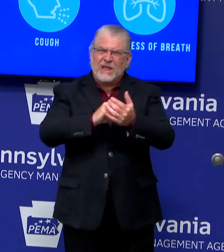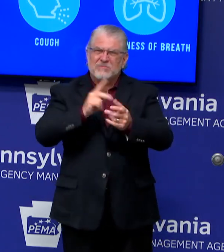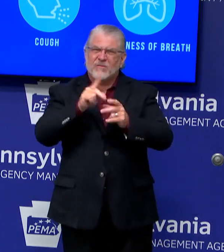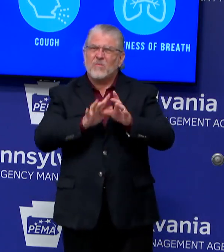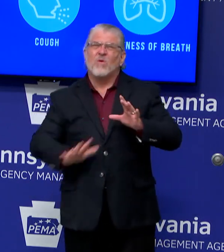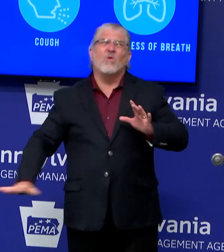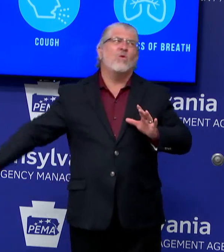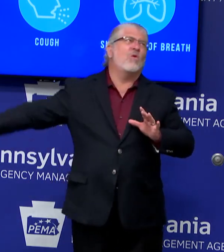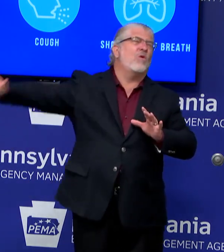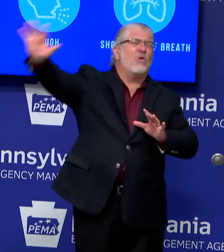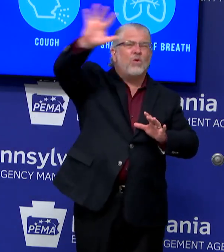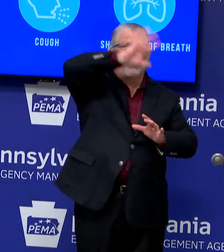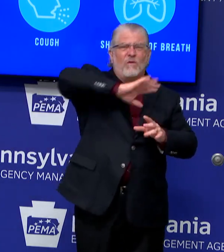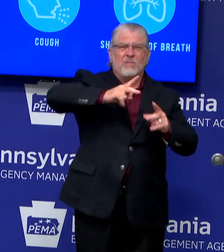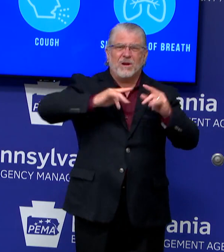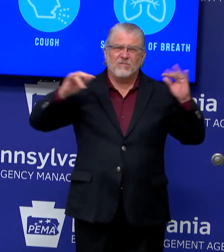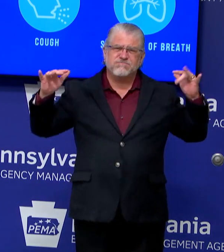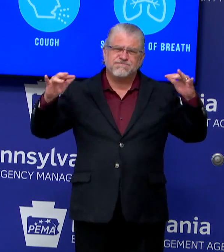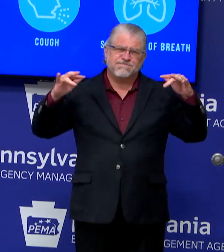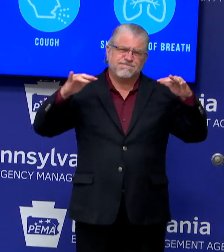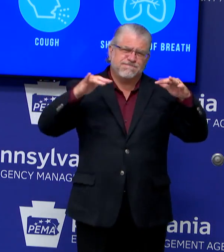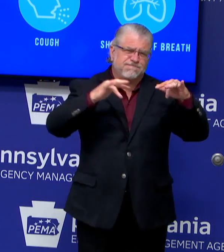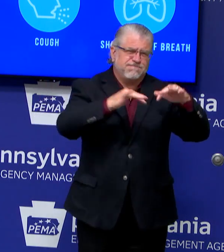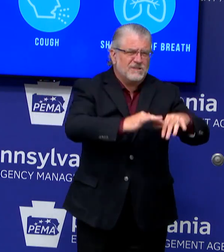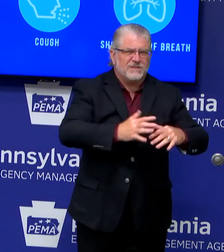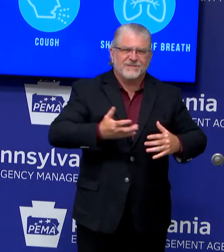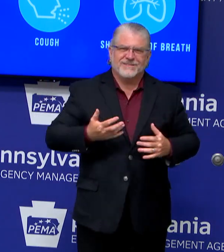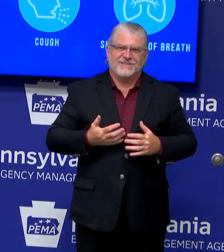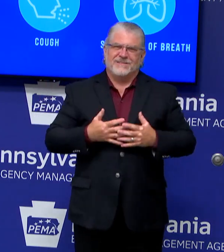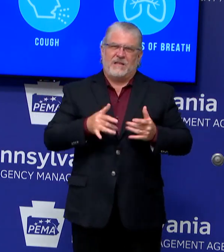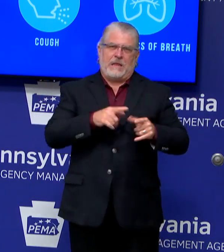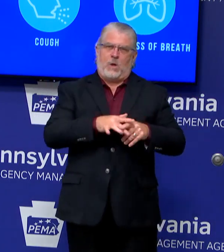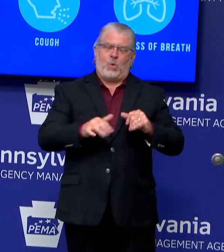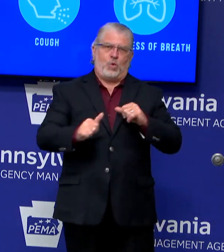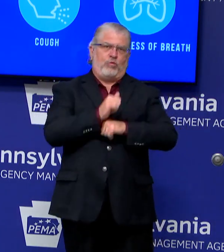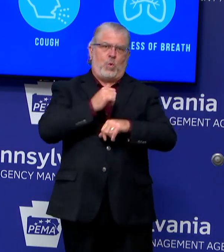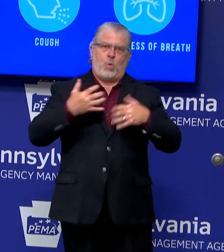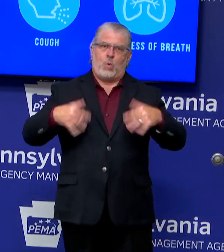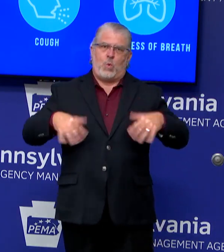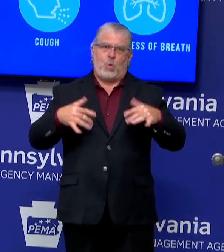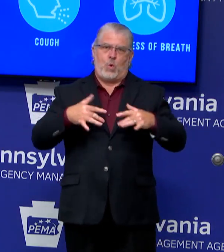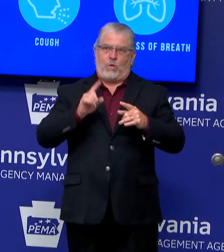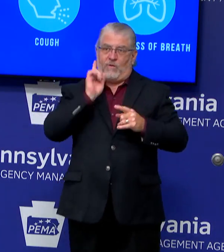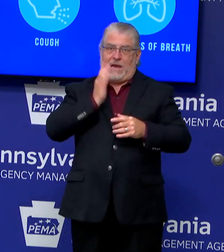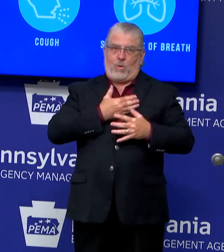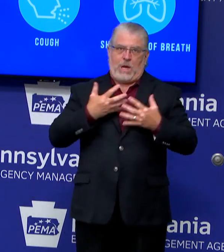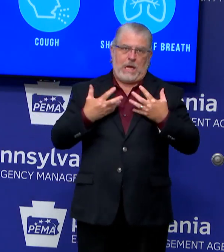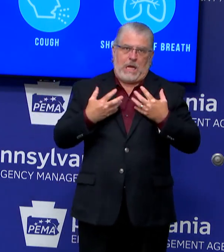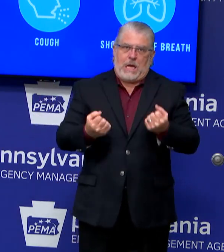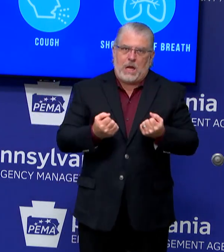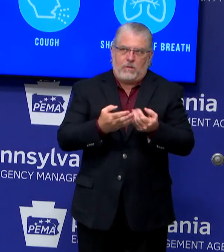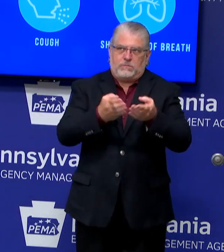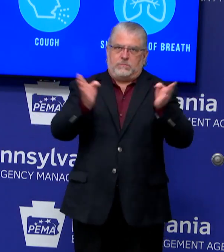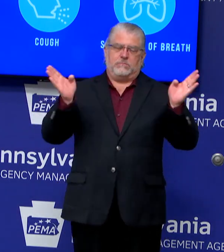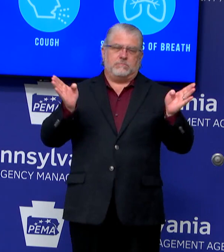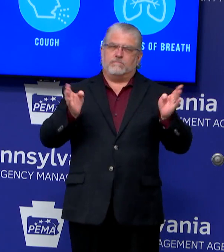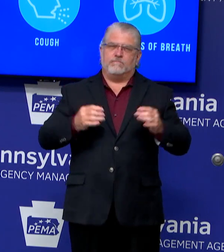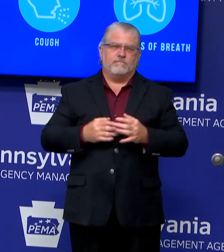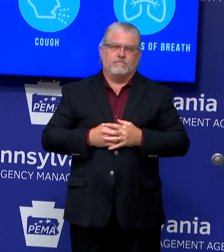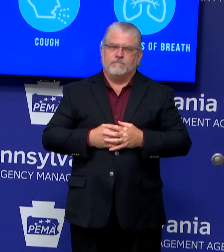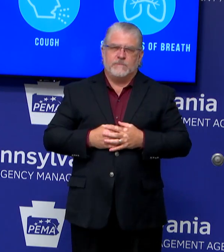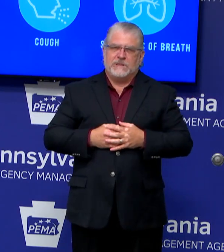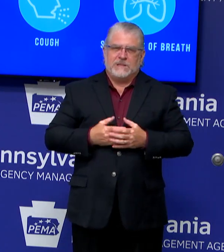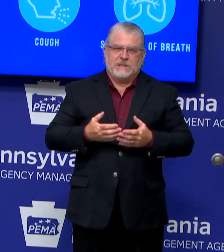States. That poses a significant threat to the public health in terms of the contagiousness and